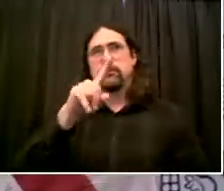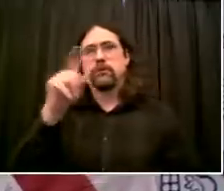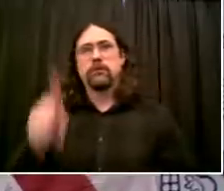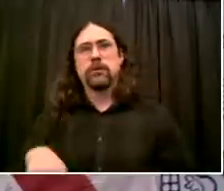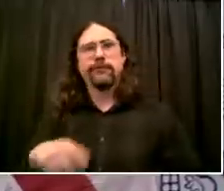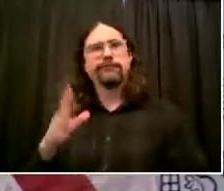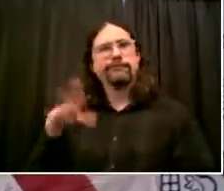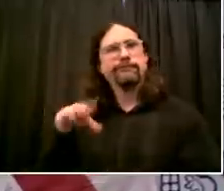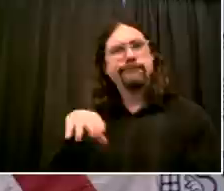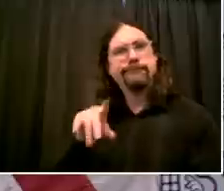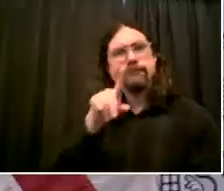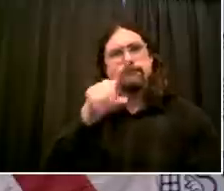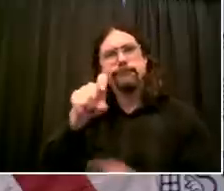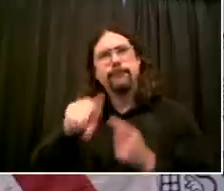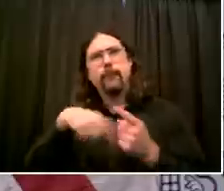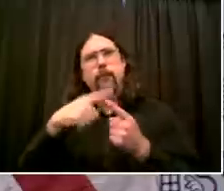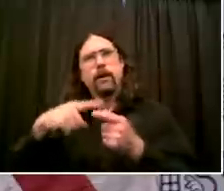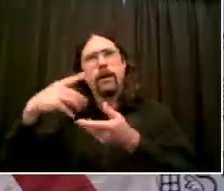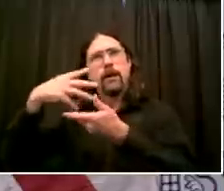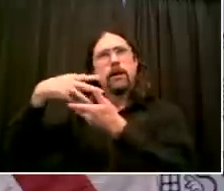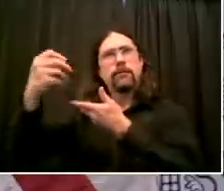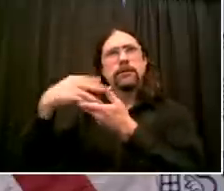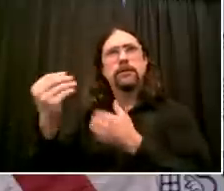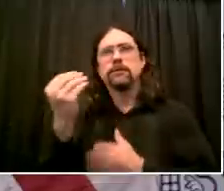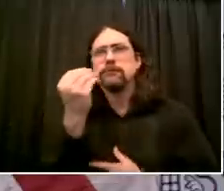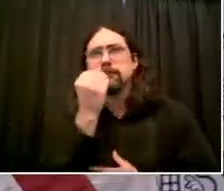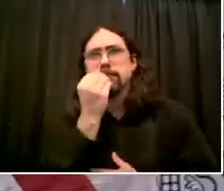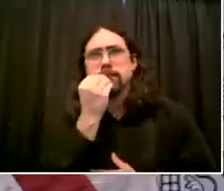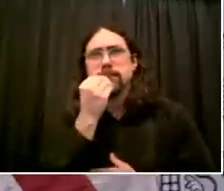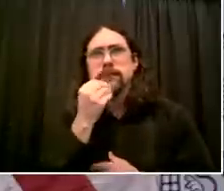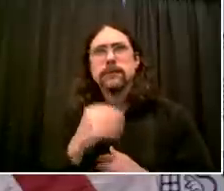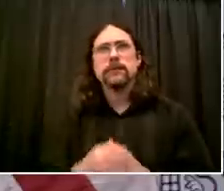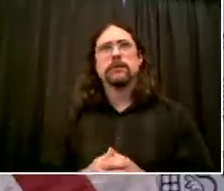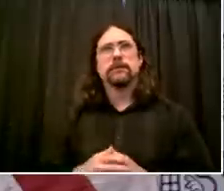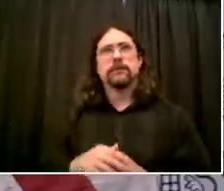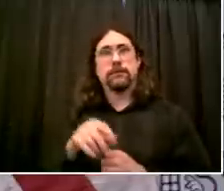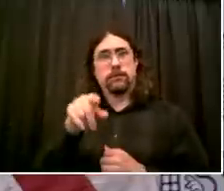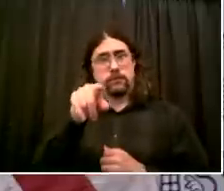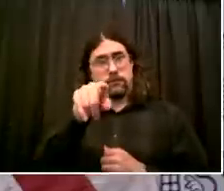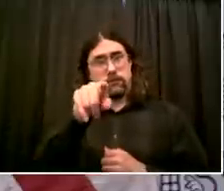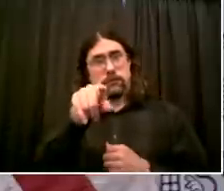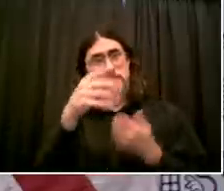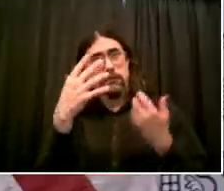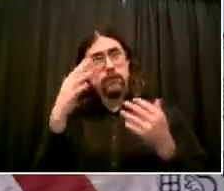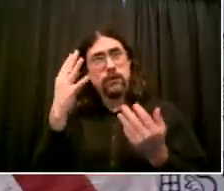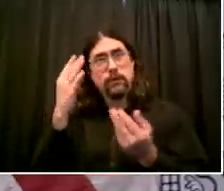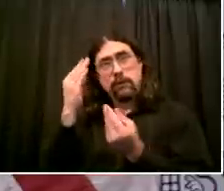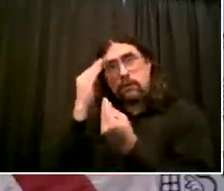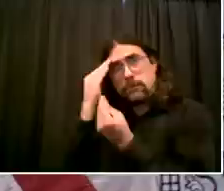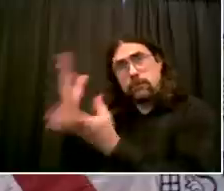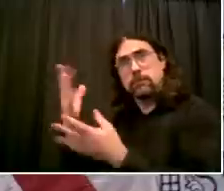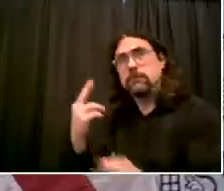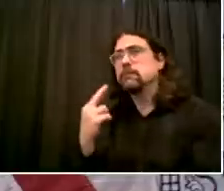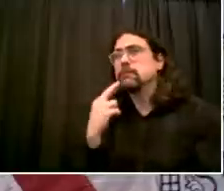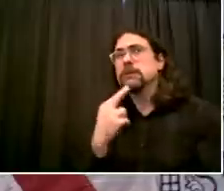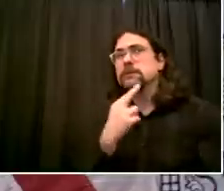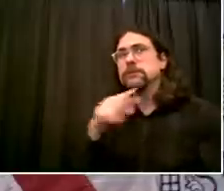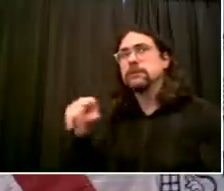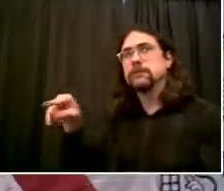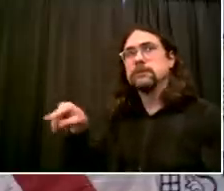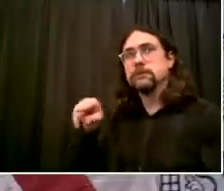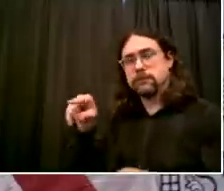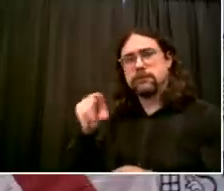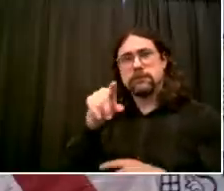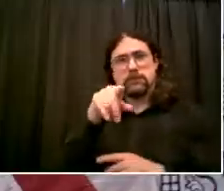these restaurateurs so that they could buy the outdoor furniture and get ready for outdoor dining, and if you're doing three days notice